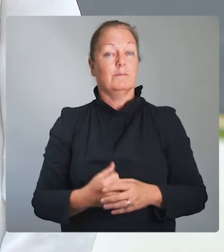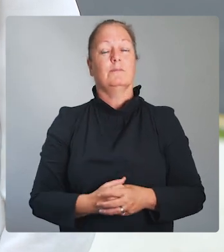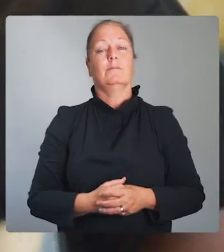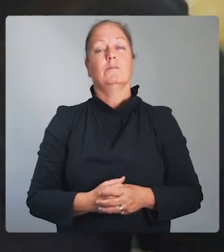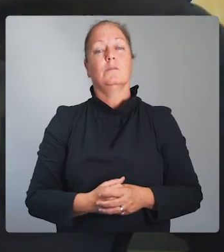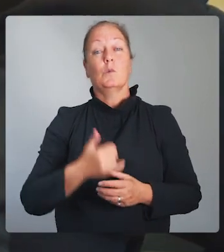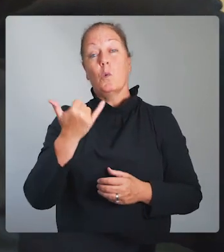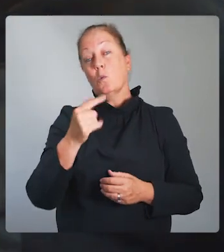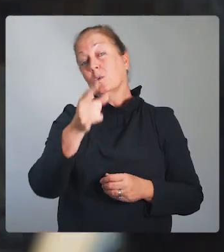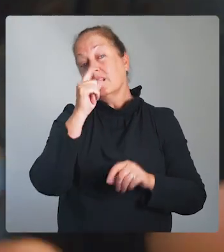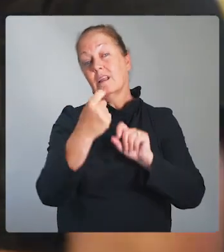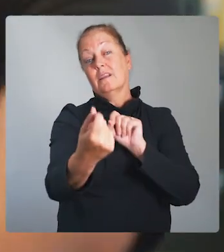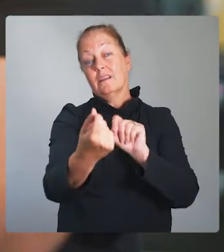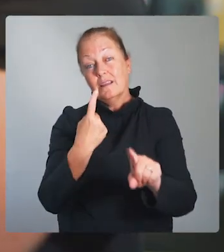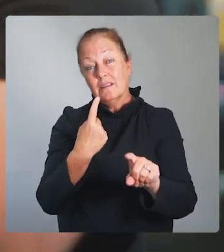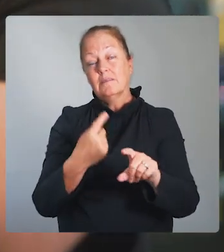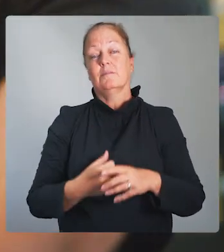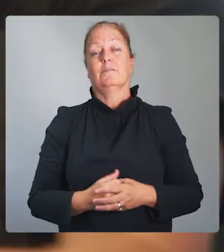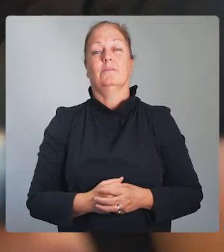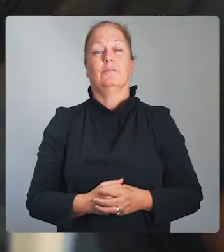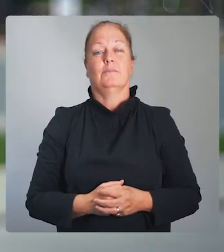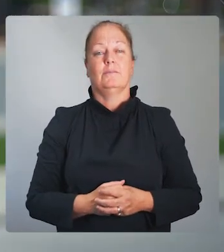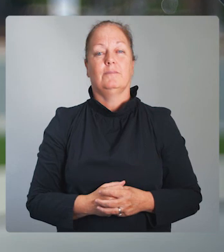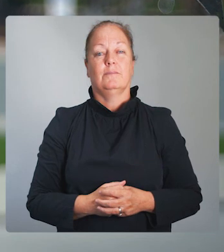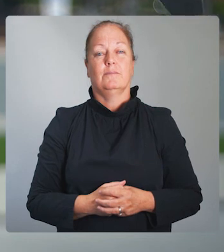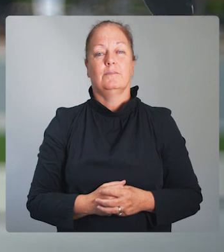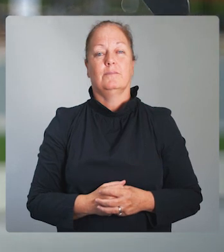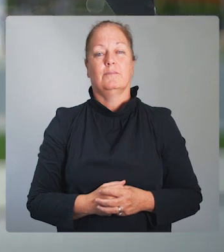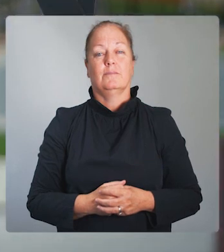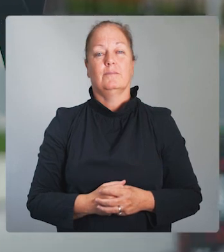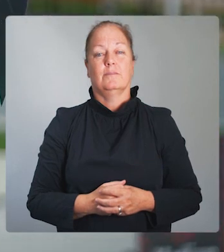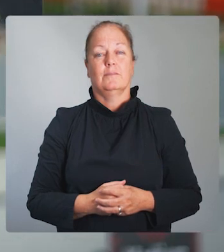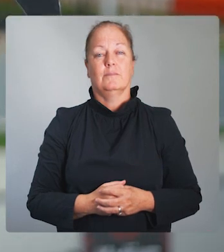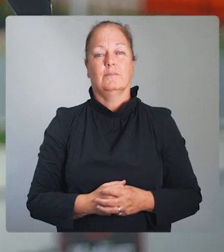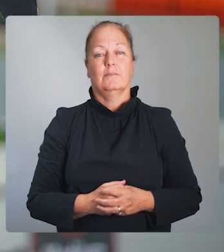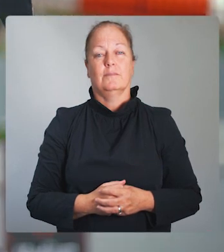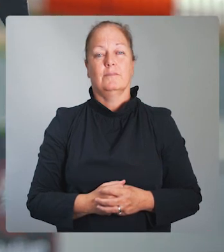or email oakparkleisure at activemoorland.com.au